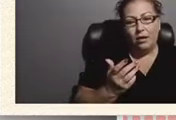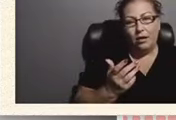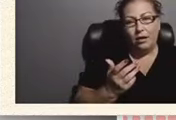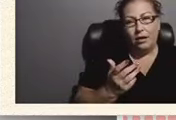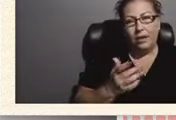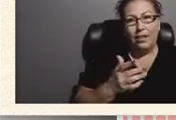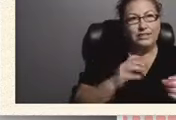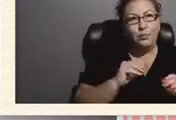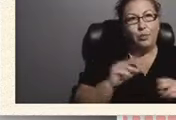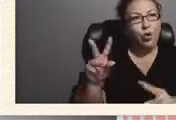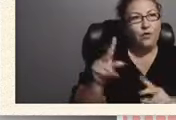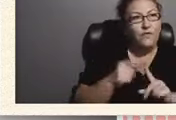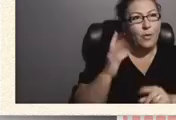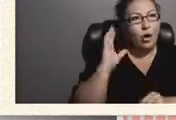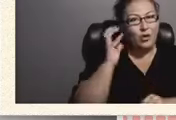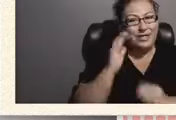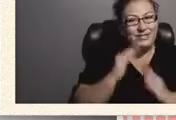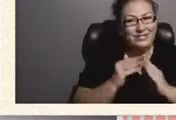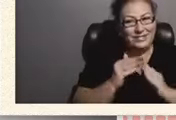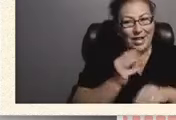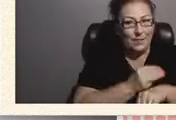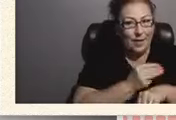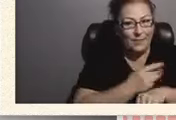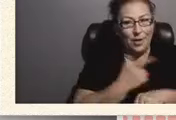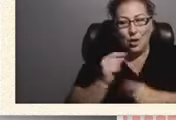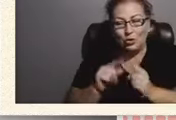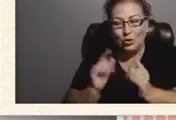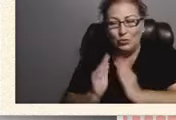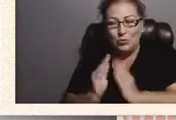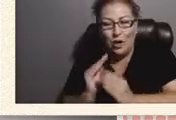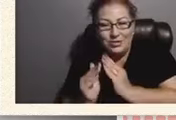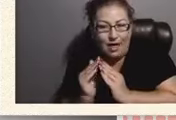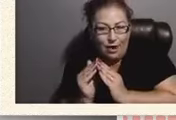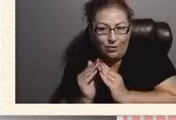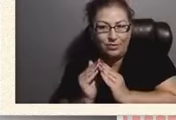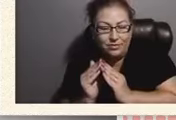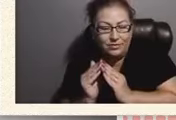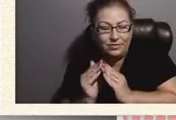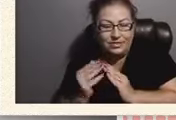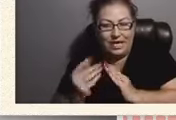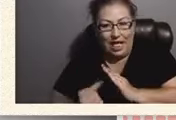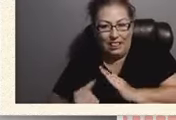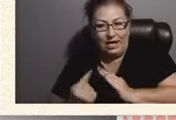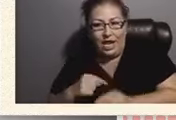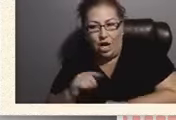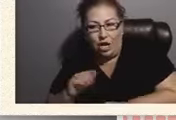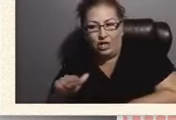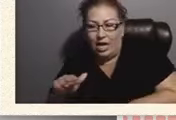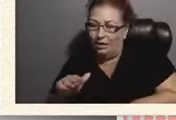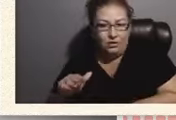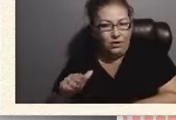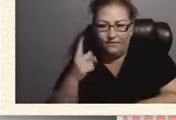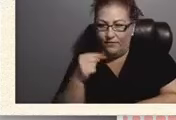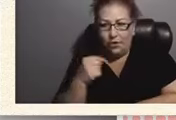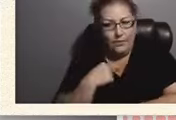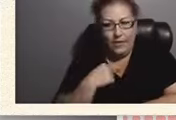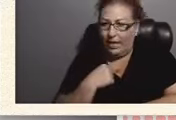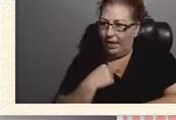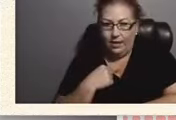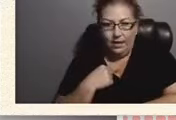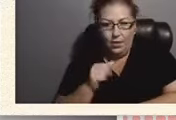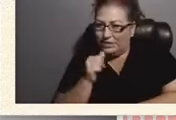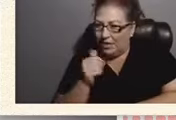and go to a small little town to alienate our child i don't for me it was not a good